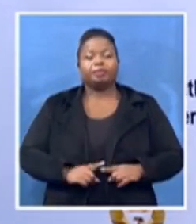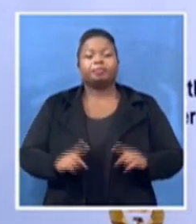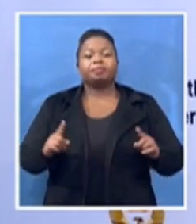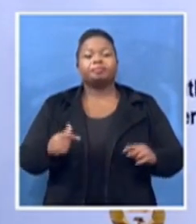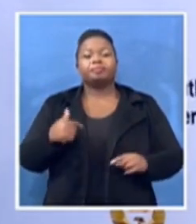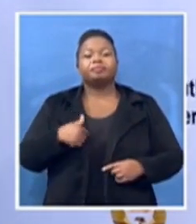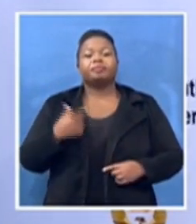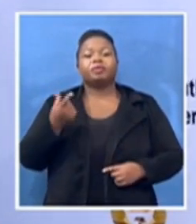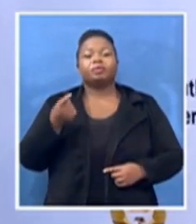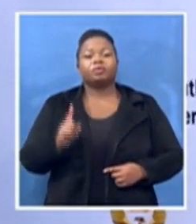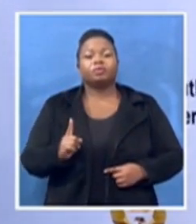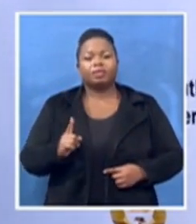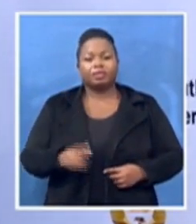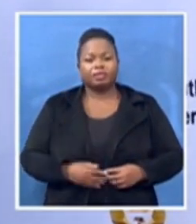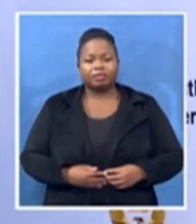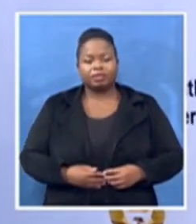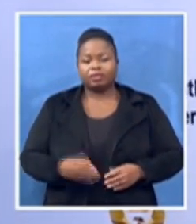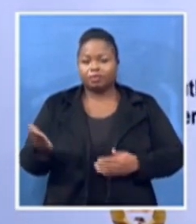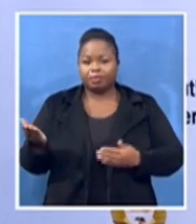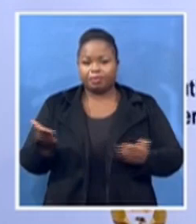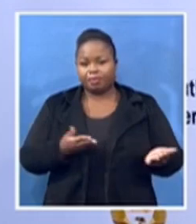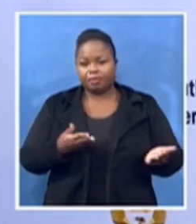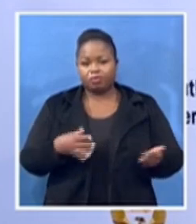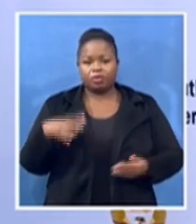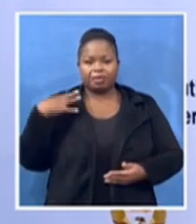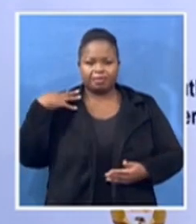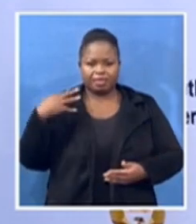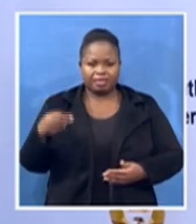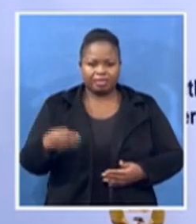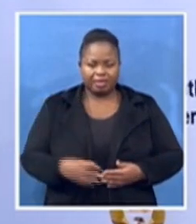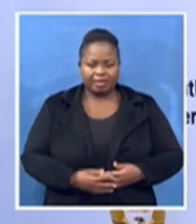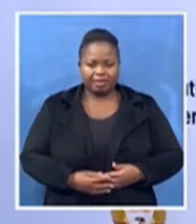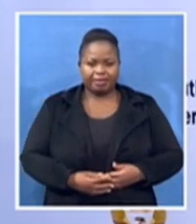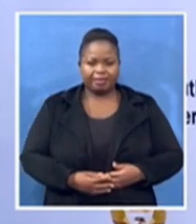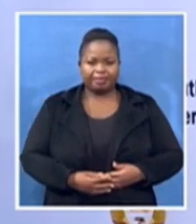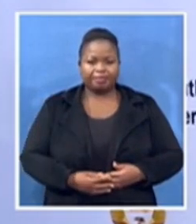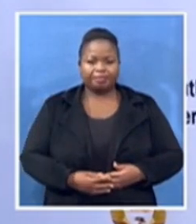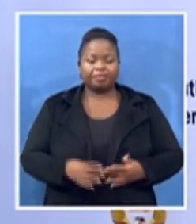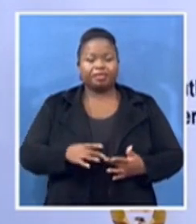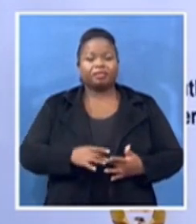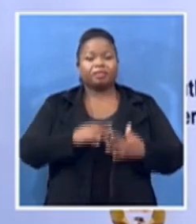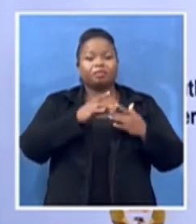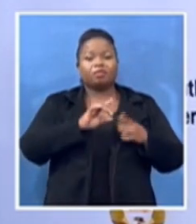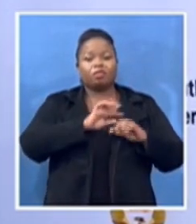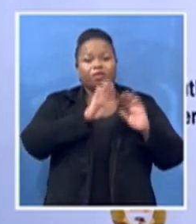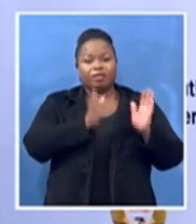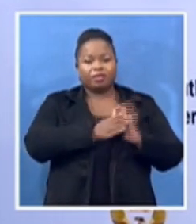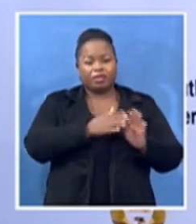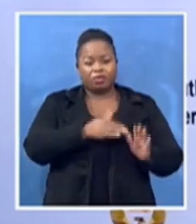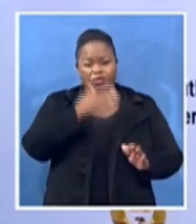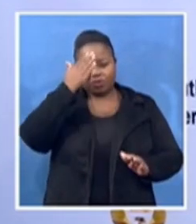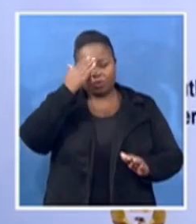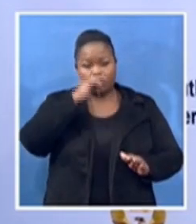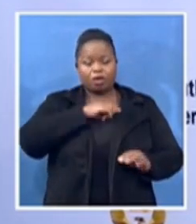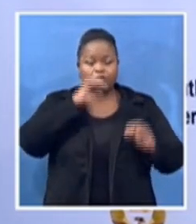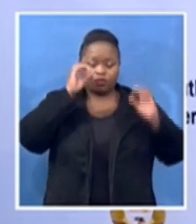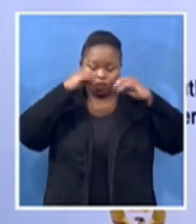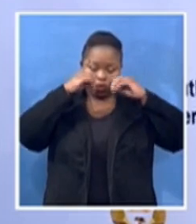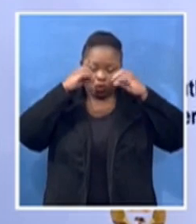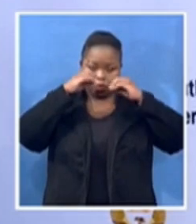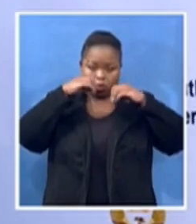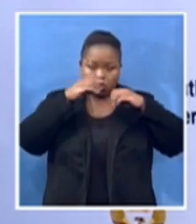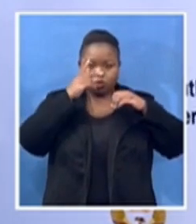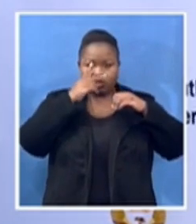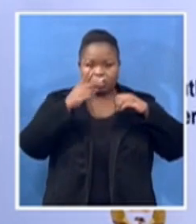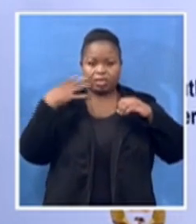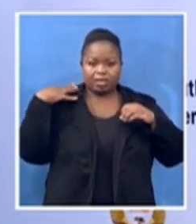except for what you know because if you google you'll see the ministers um minister mtetwa